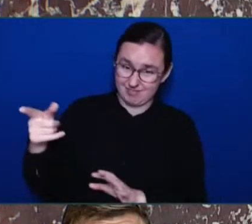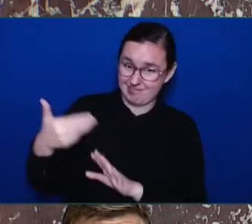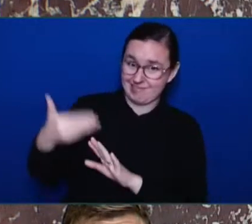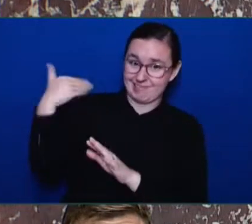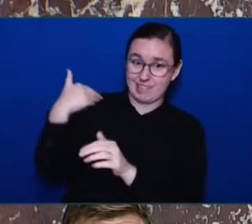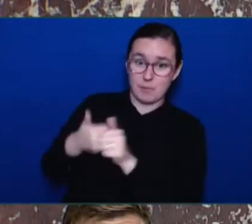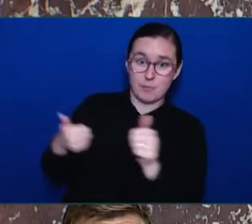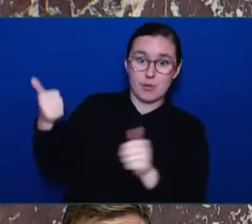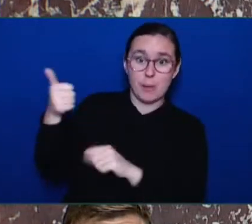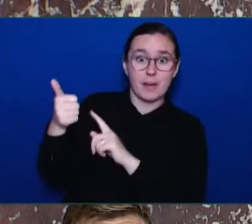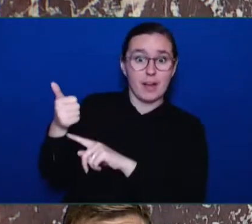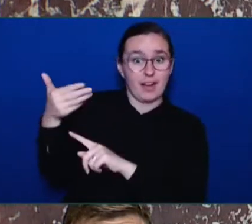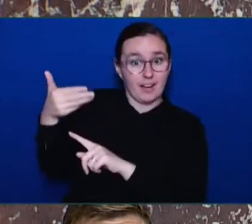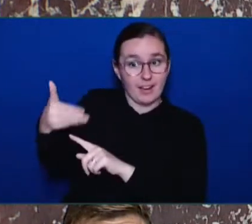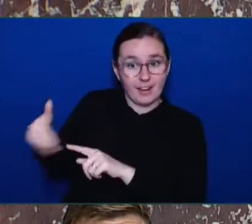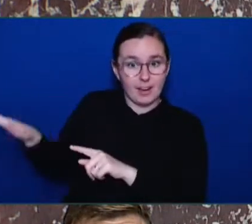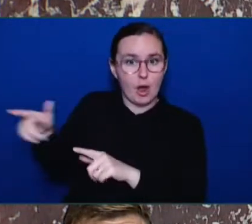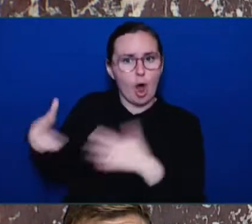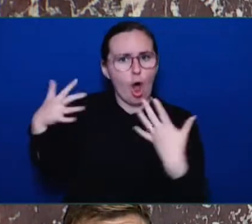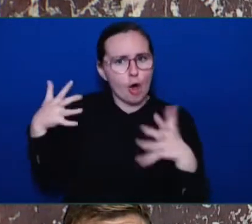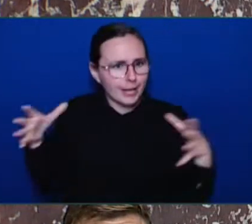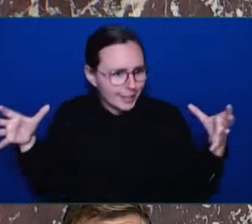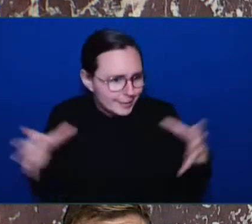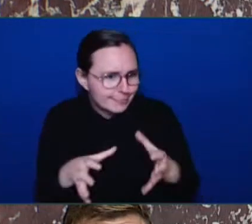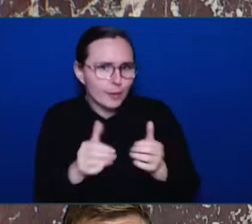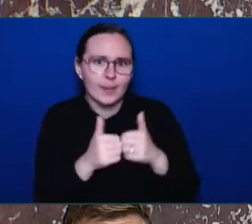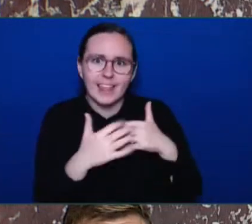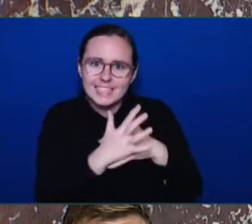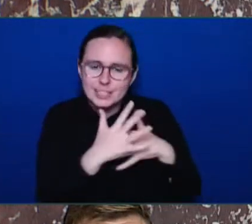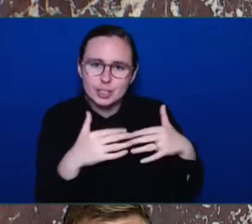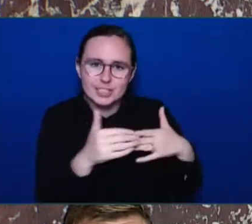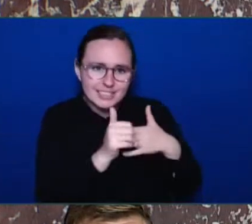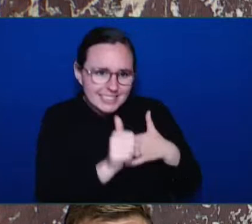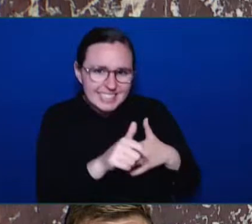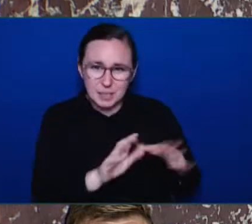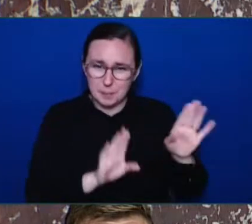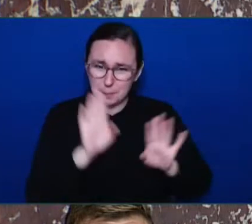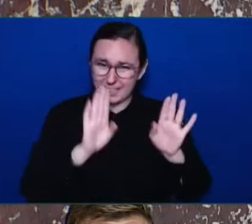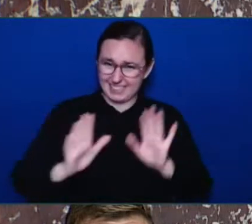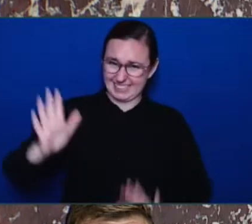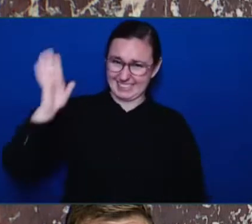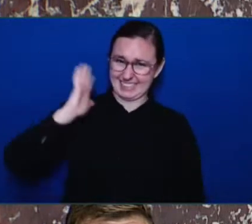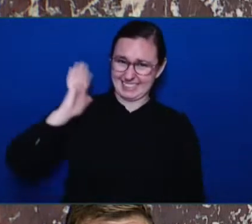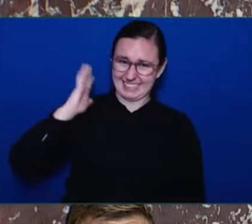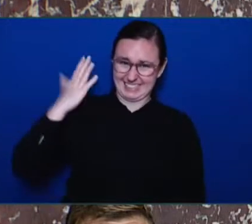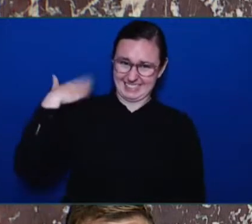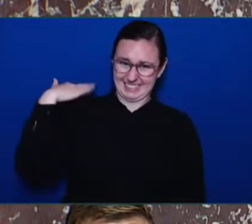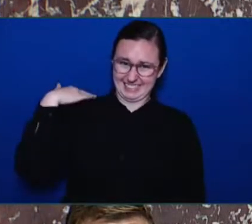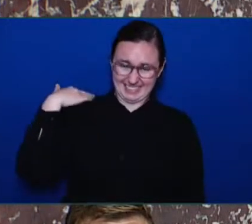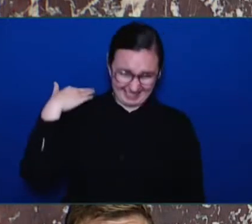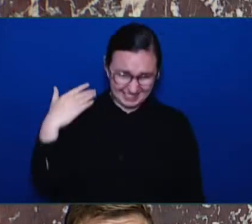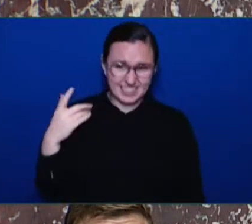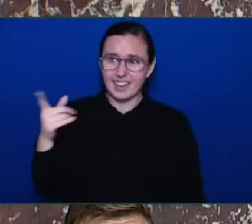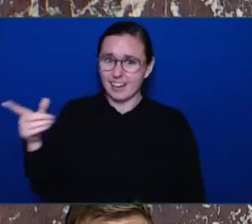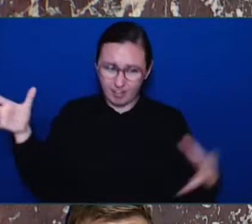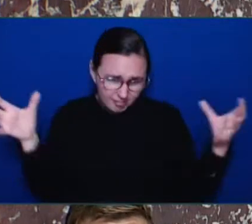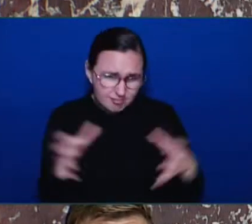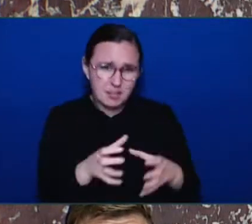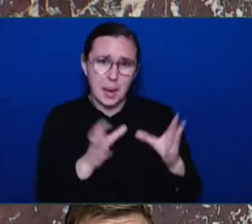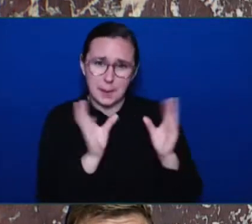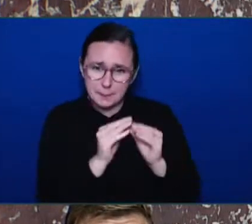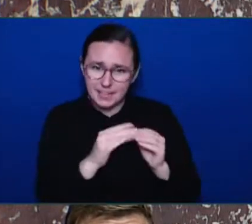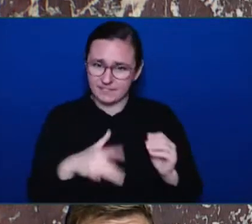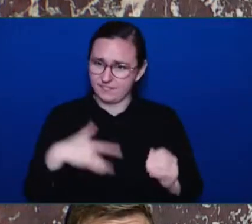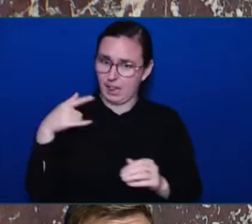of this Indigenous-led Olympic bid at the front end. They left that meeting feeling they had his support and encouragement